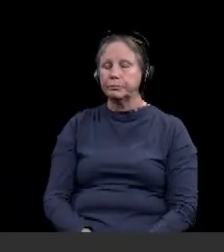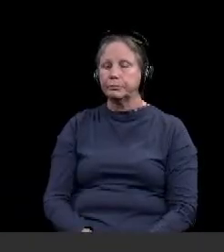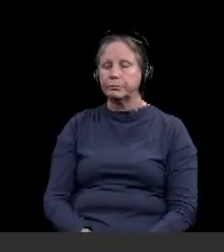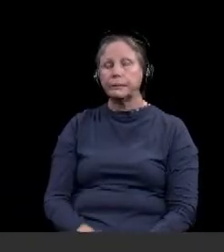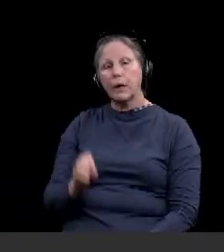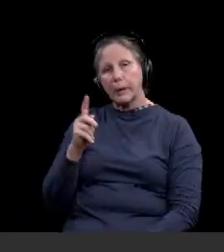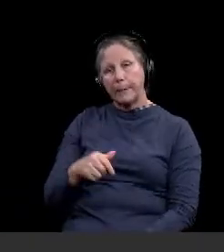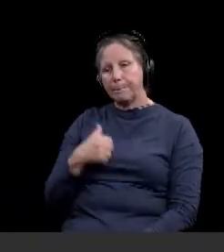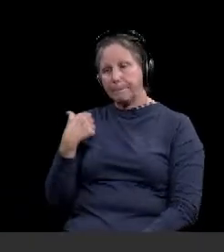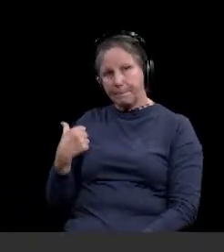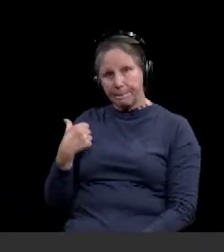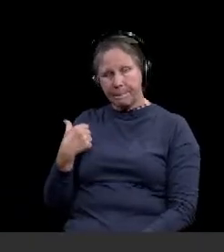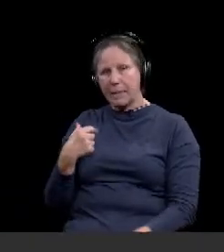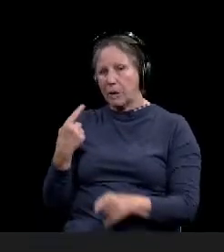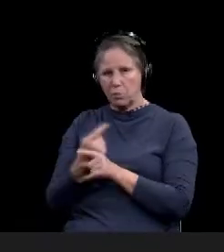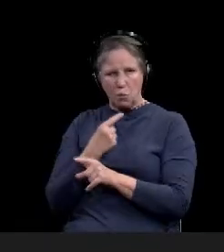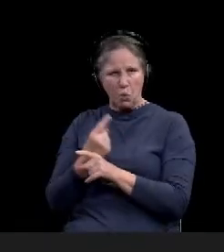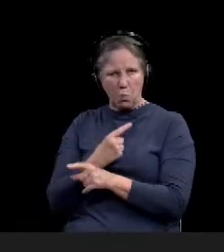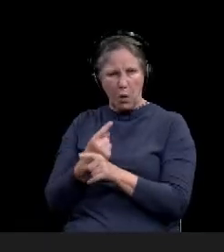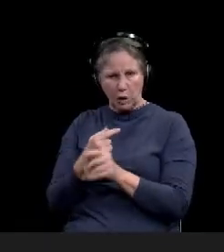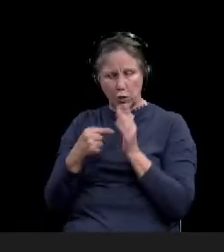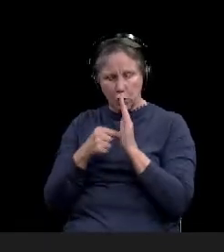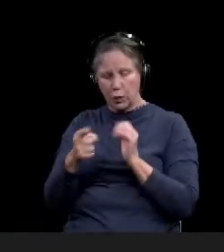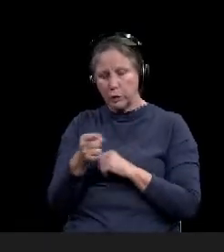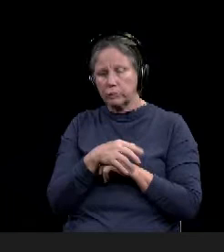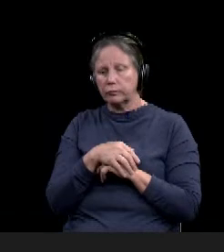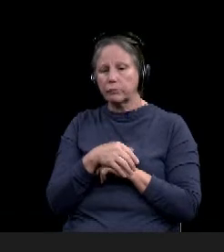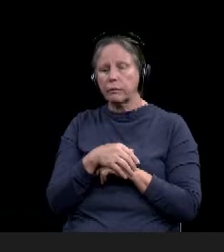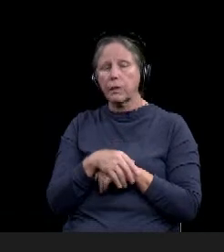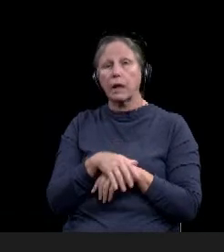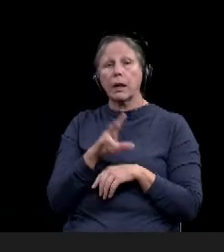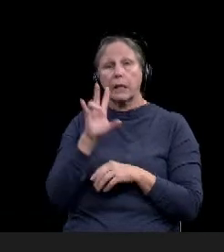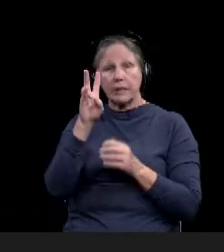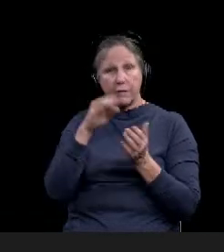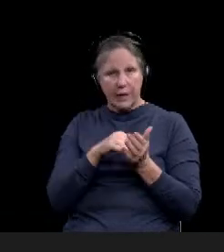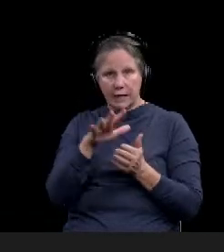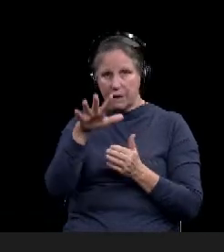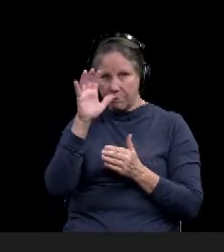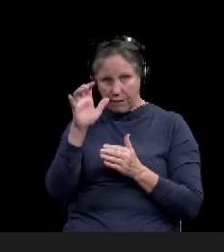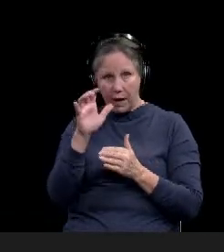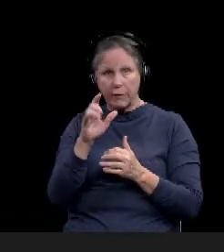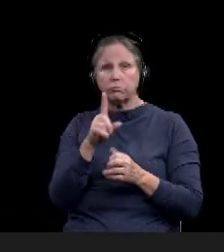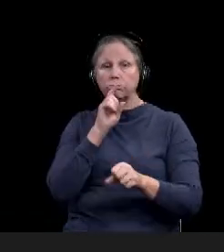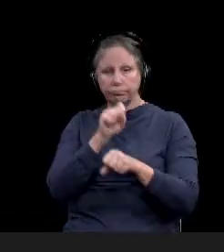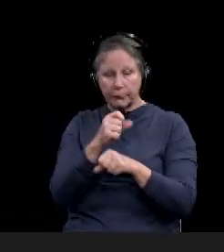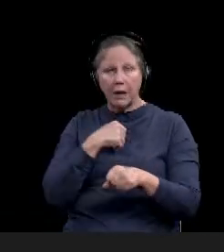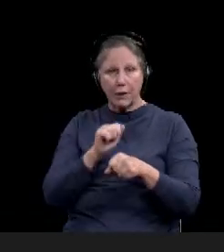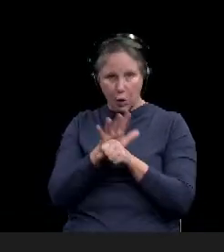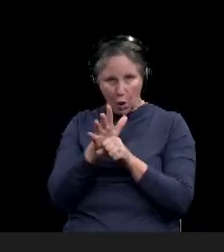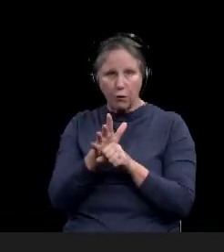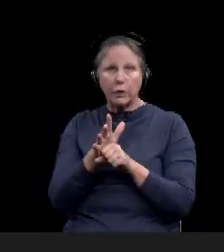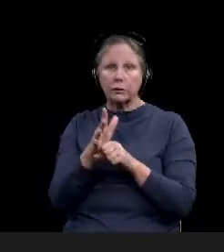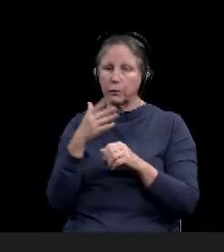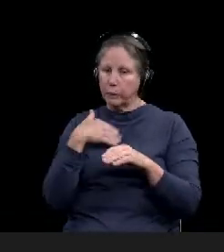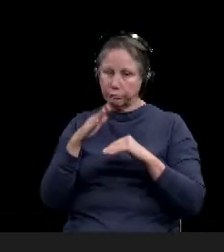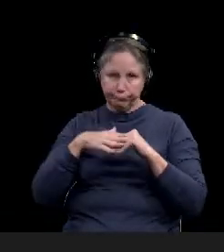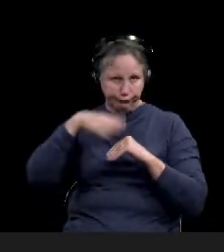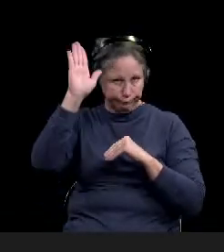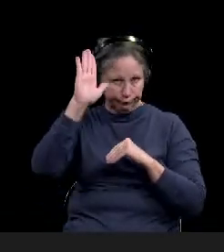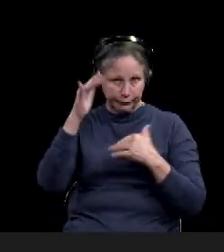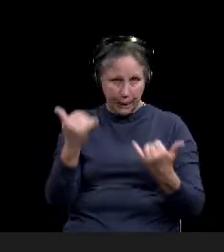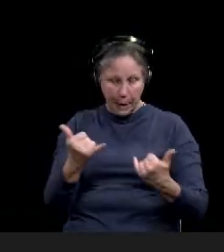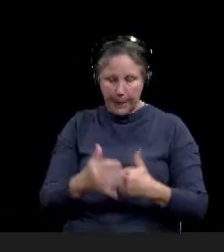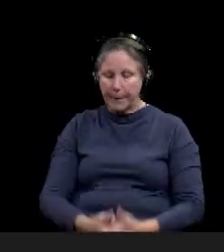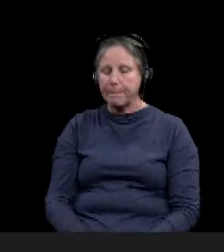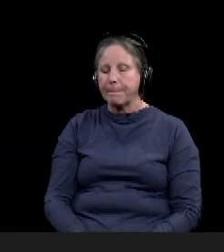All right. This is the normal slide that we show. We are, we have passed 7,500 total confirmed COVID cases in Waco and in McLennan County now.